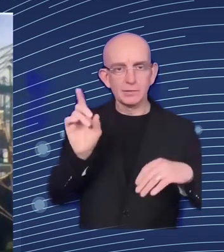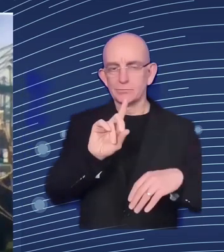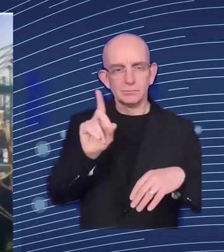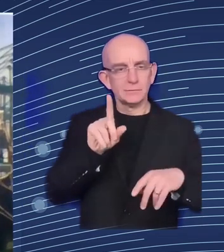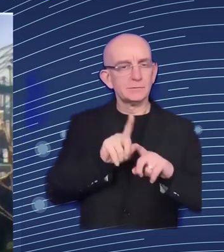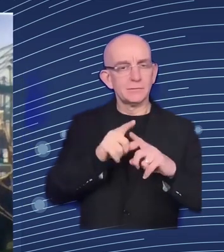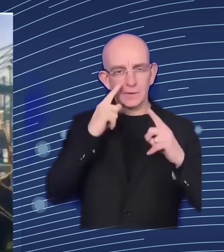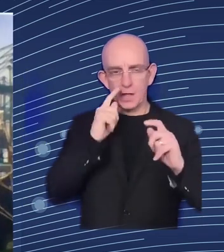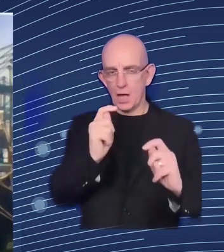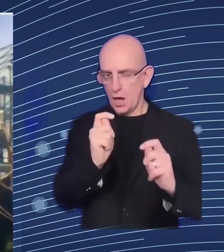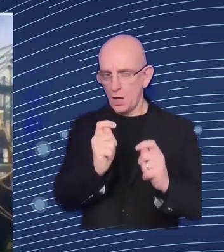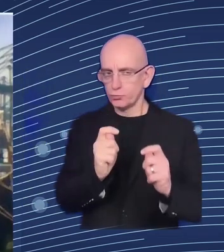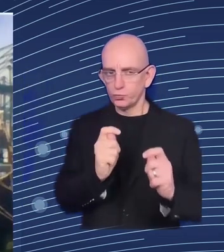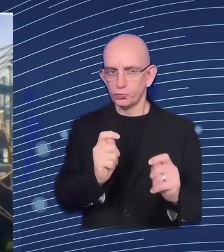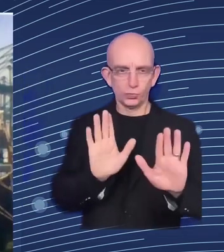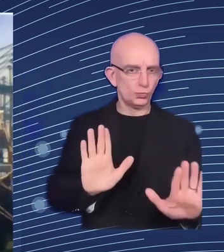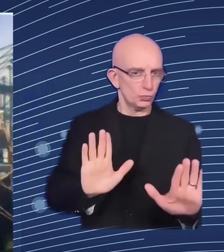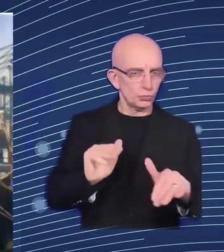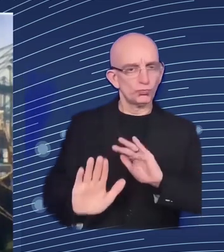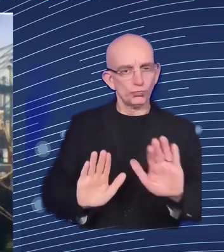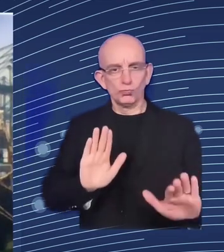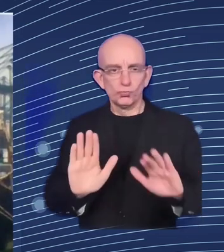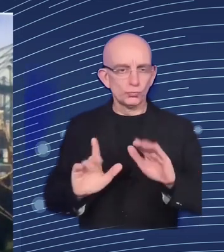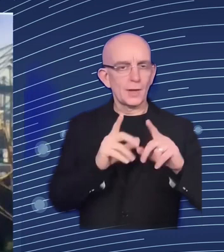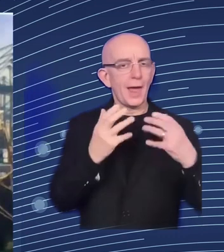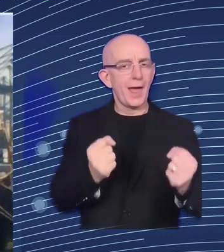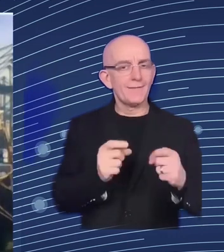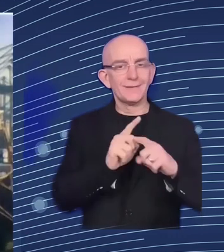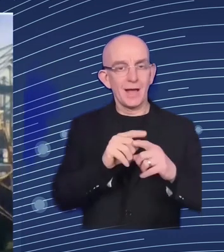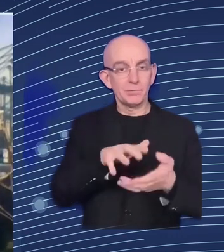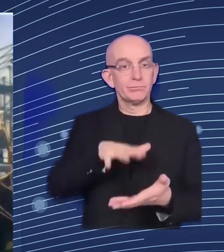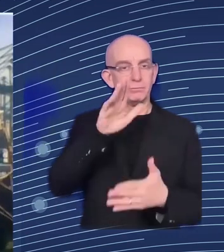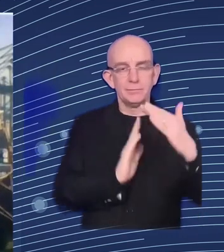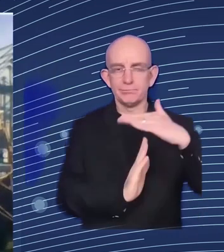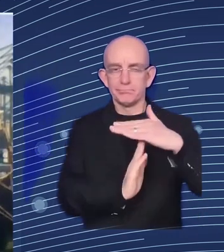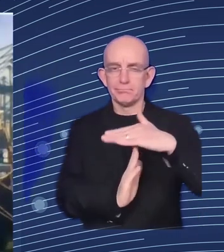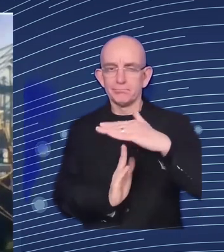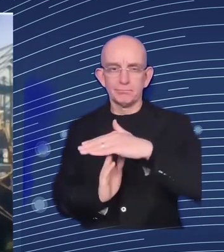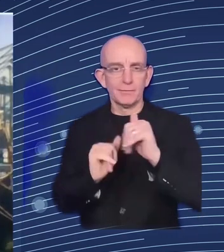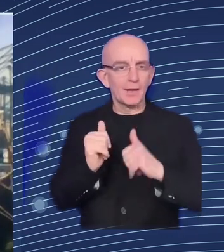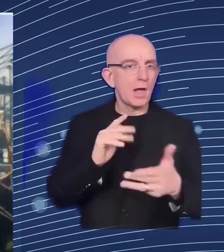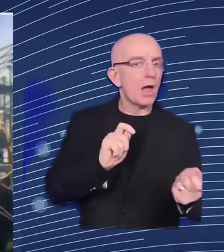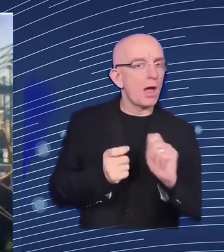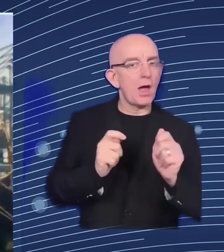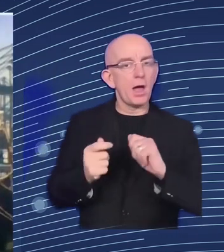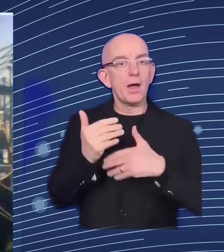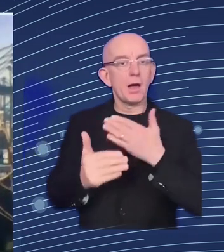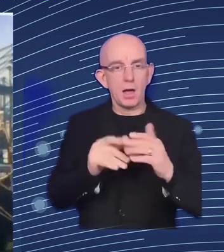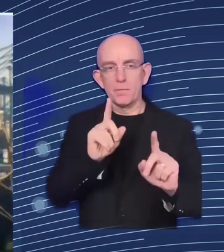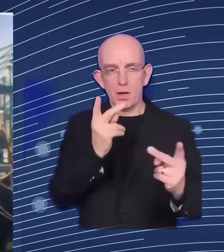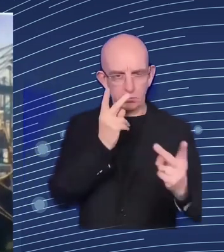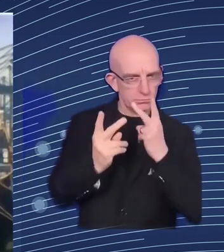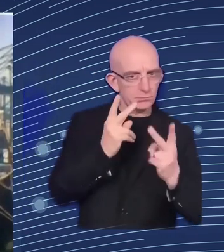to carry out reforms but also to absorb the investments so what we want to do is to help the ukrainian authorities to be